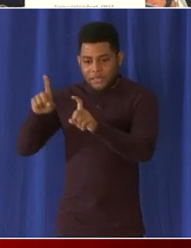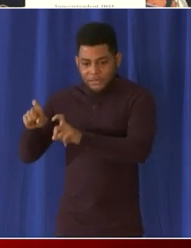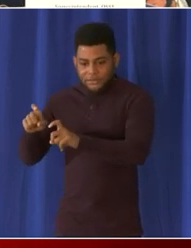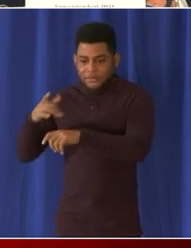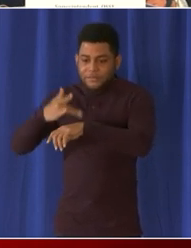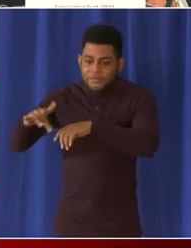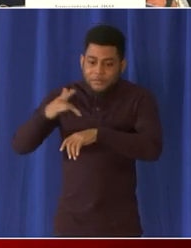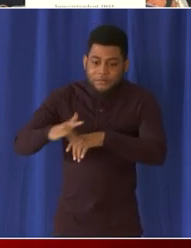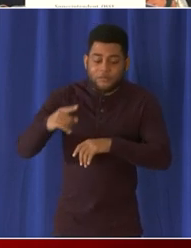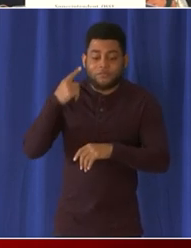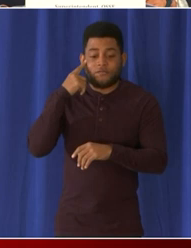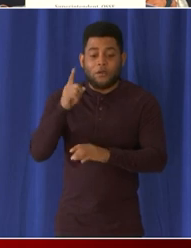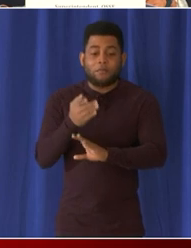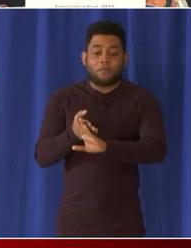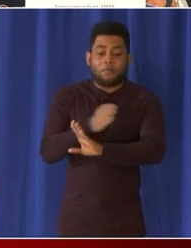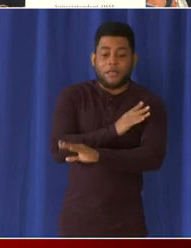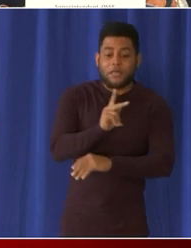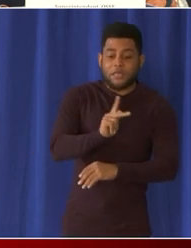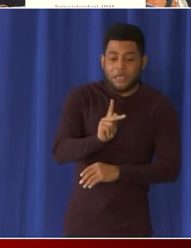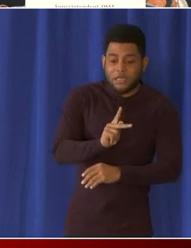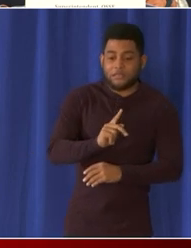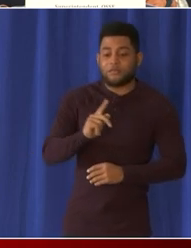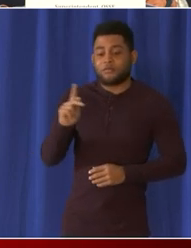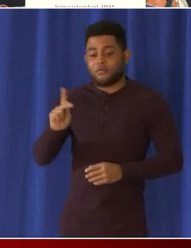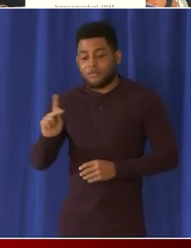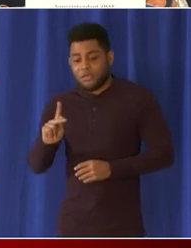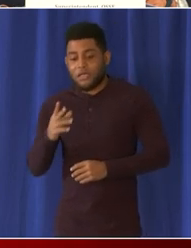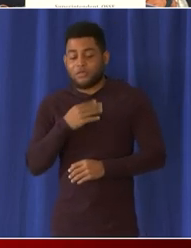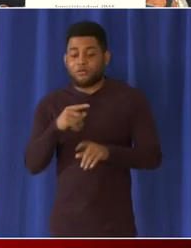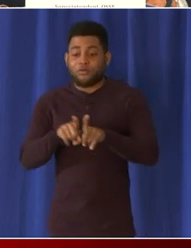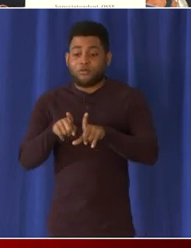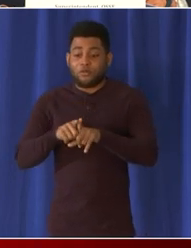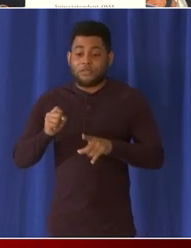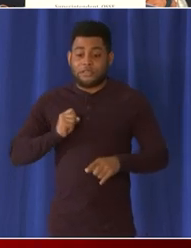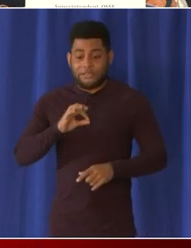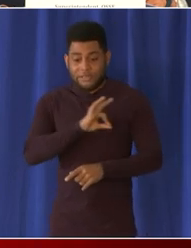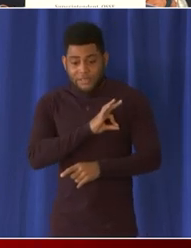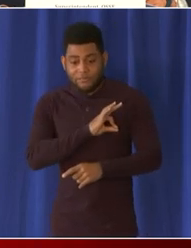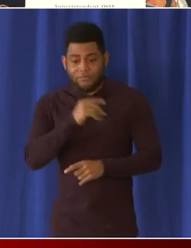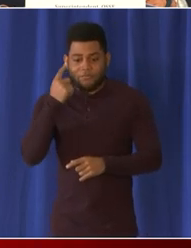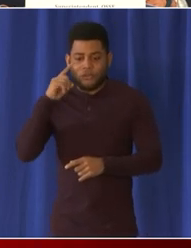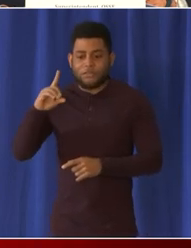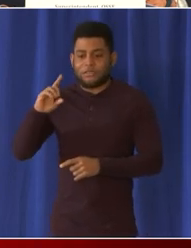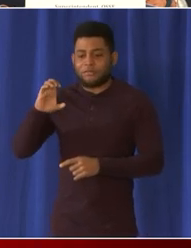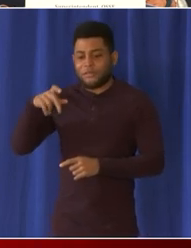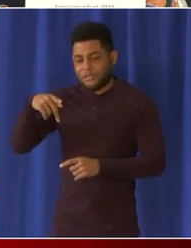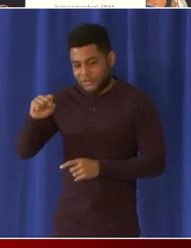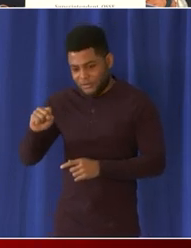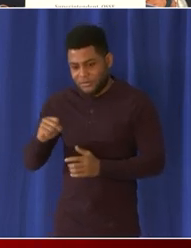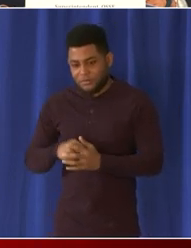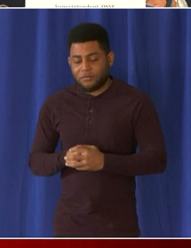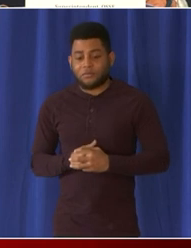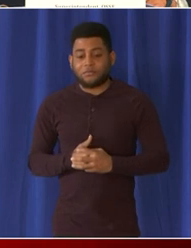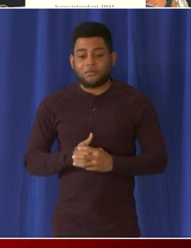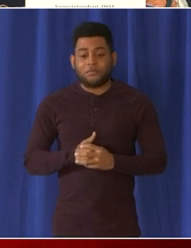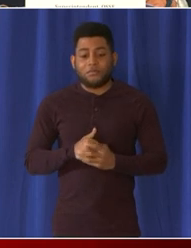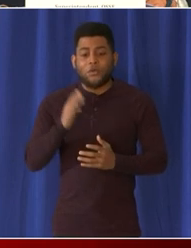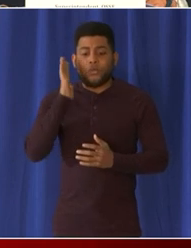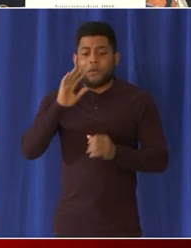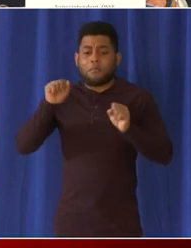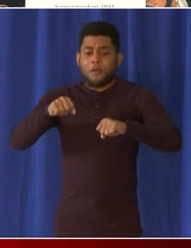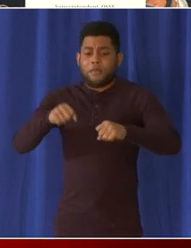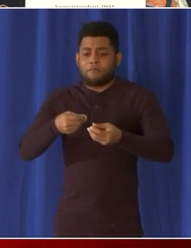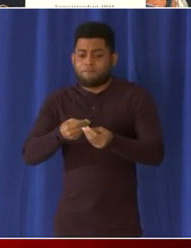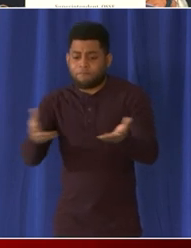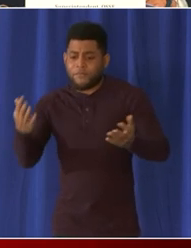and k students on a weekly basis. We will be making those tests available by Friday of each week and